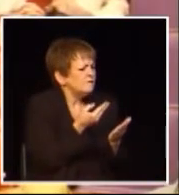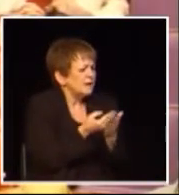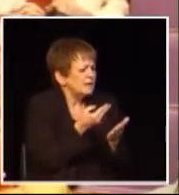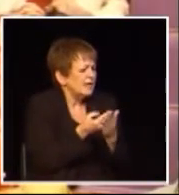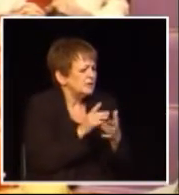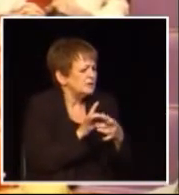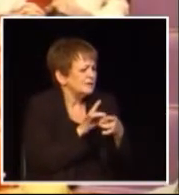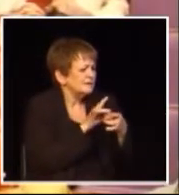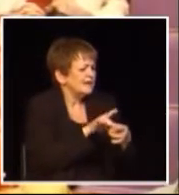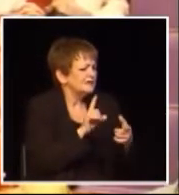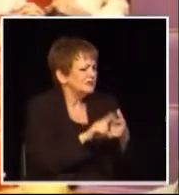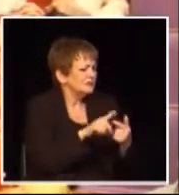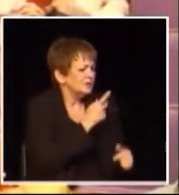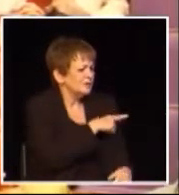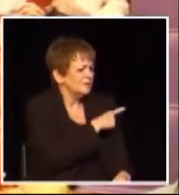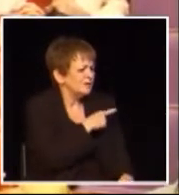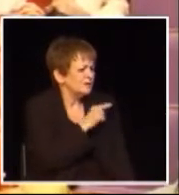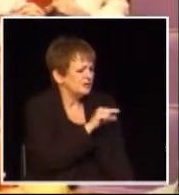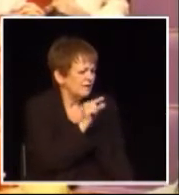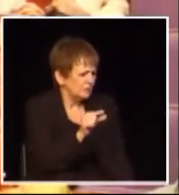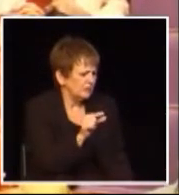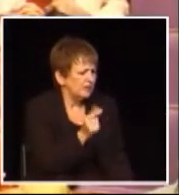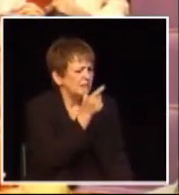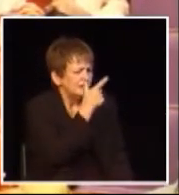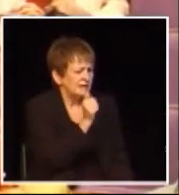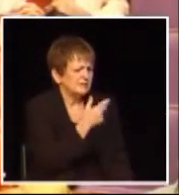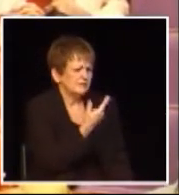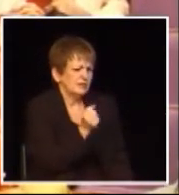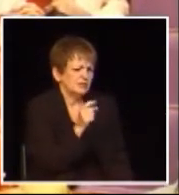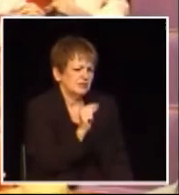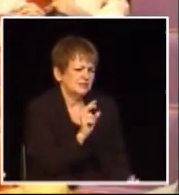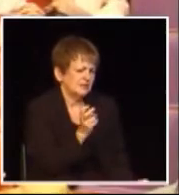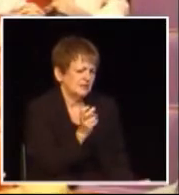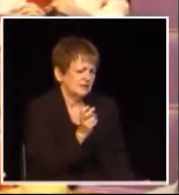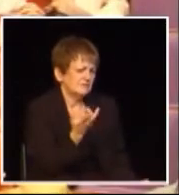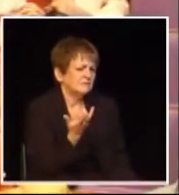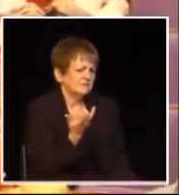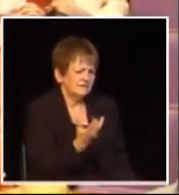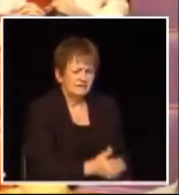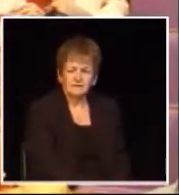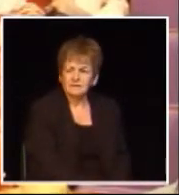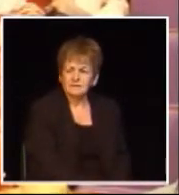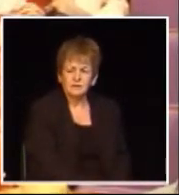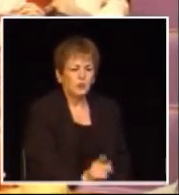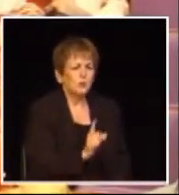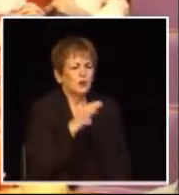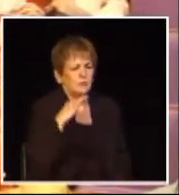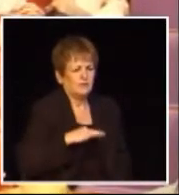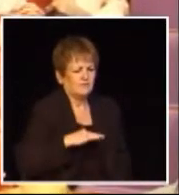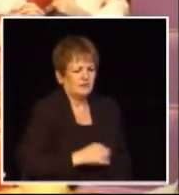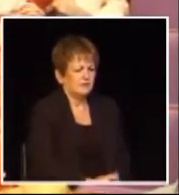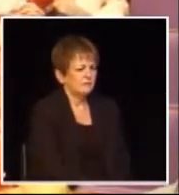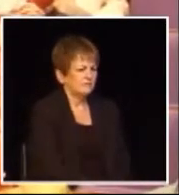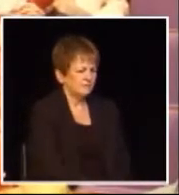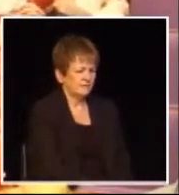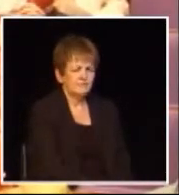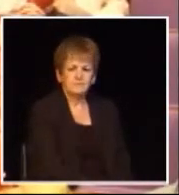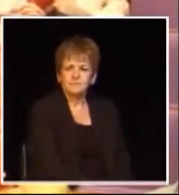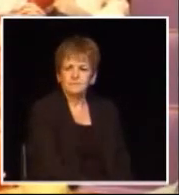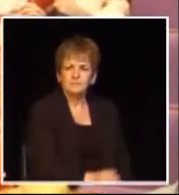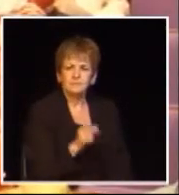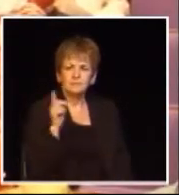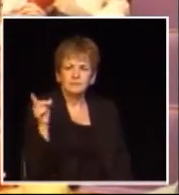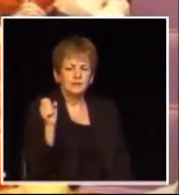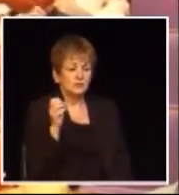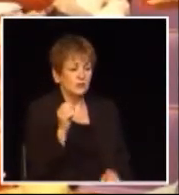government as a result of harmonizing the tax okay so who would like to take that question